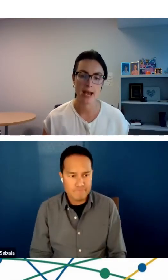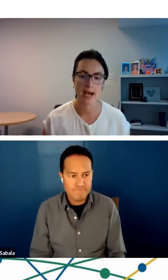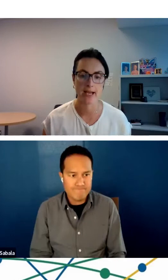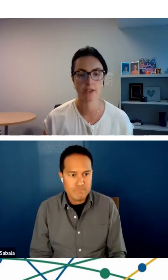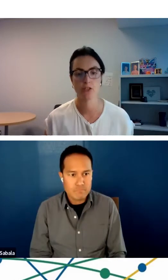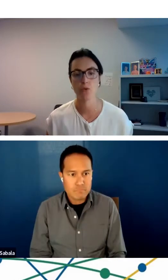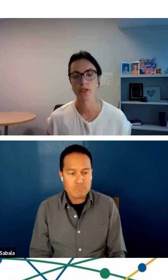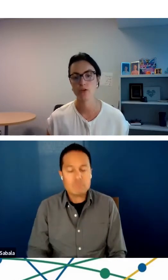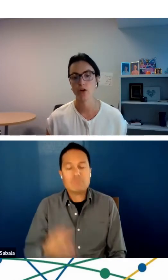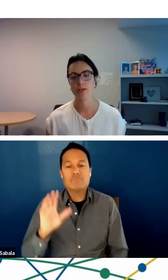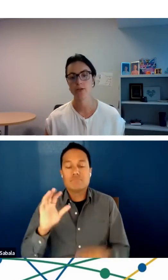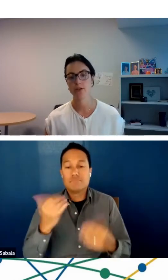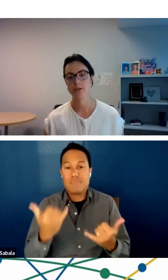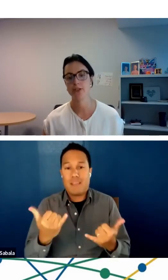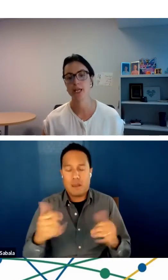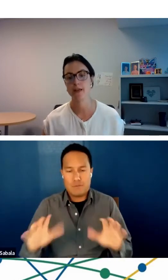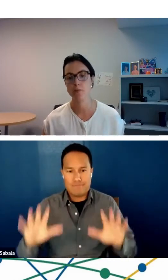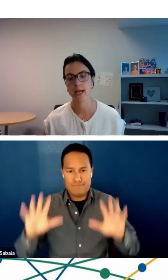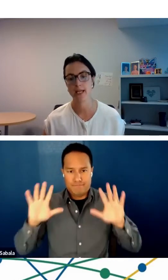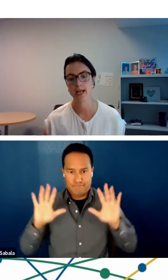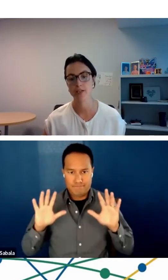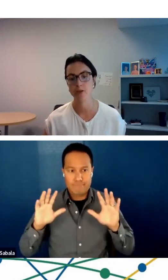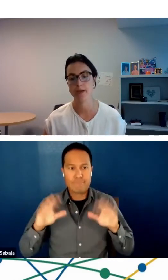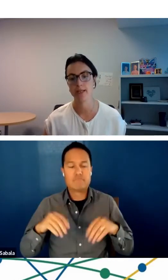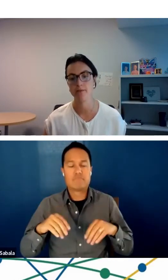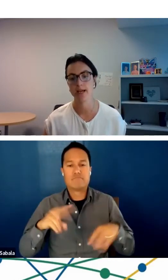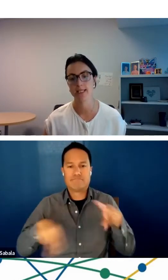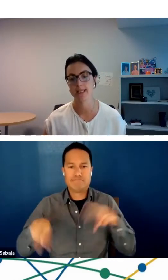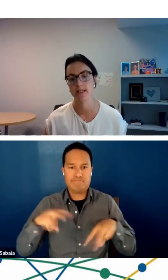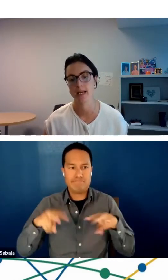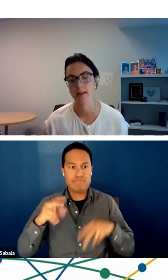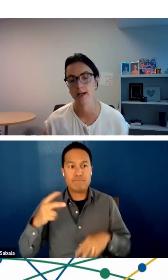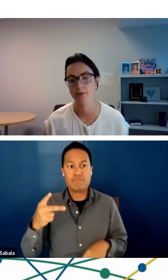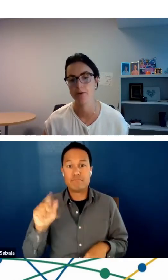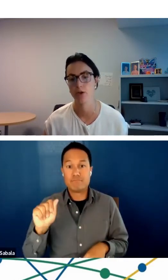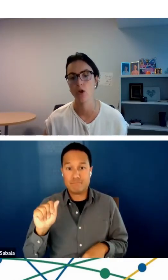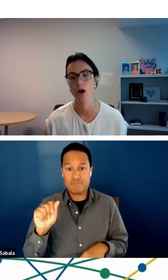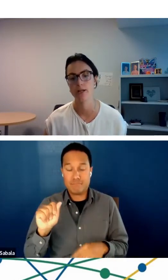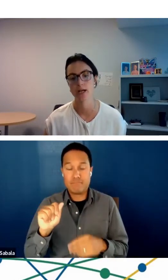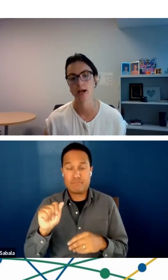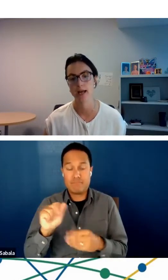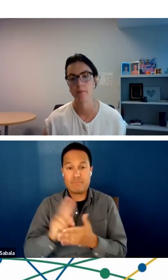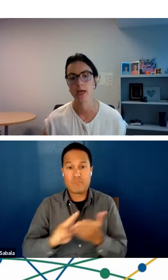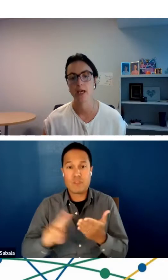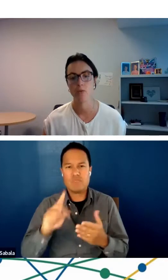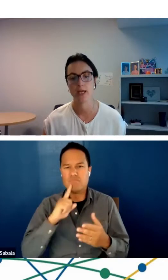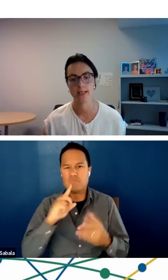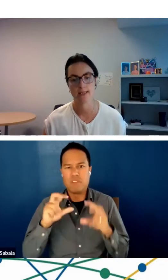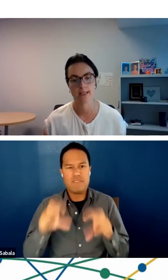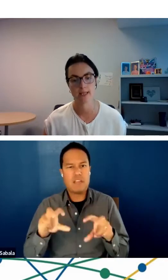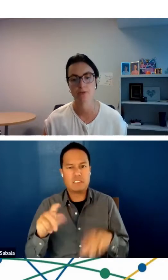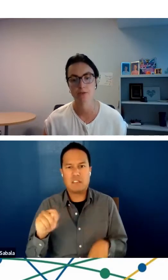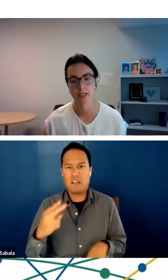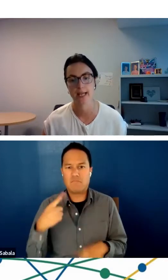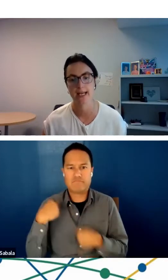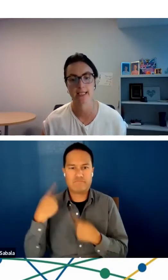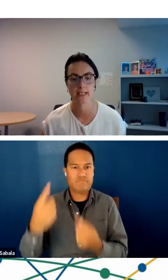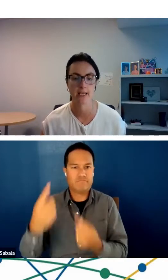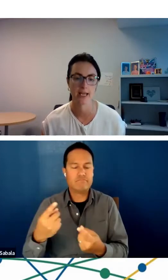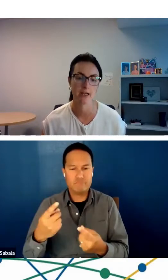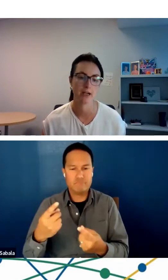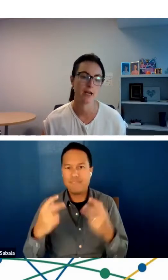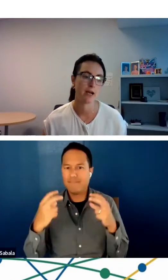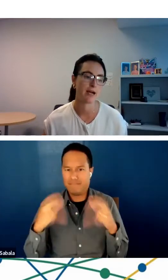we step back, just wanted you to also understand that Penn had actually been investing in telehealth for a long time. We had the Center for